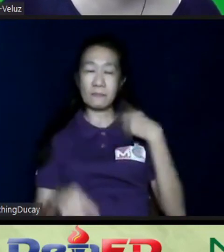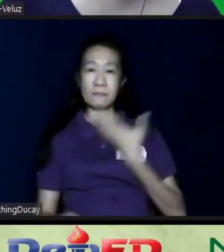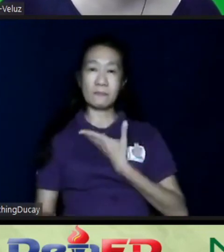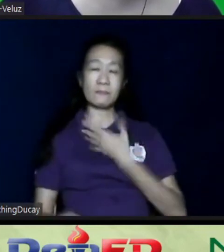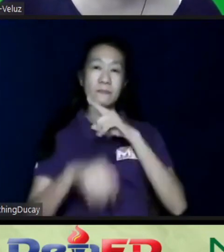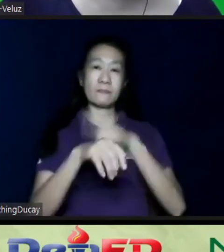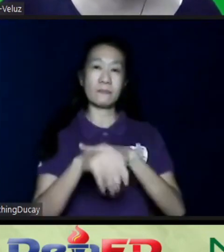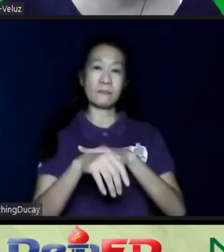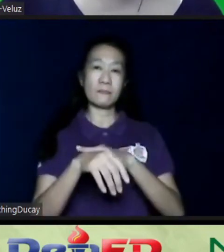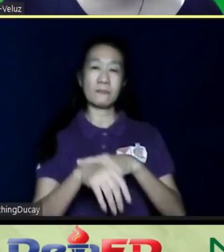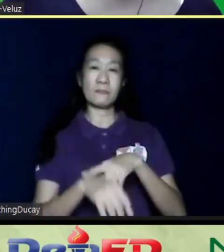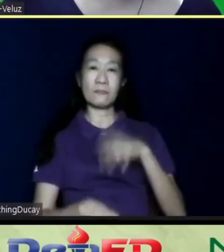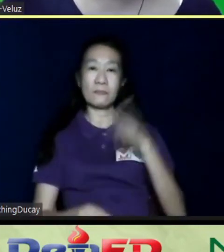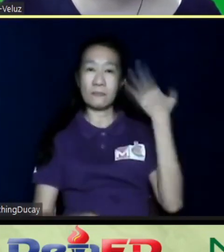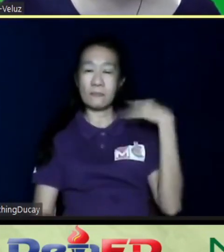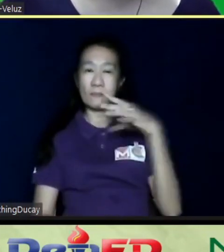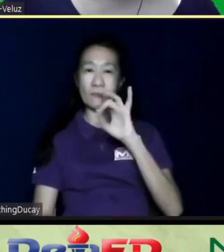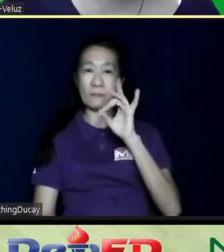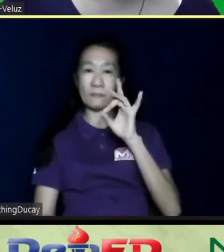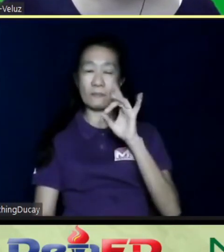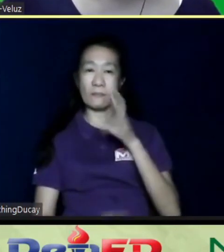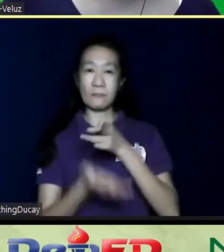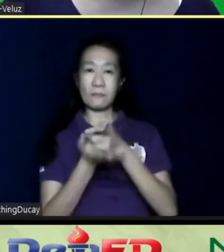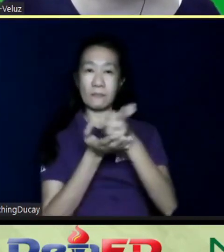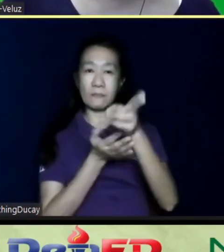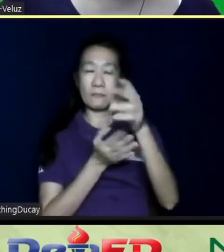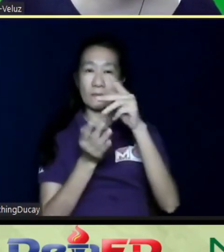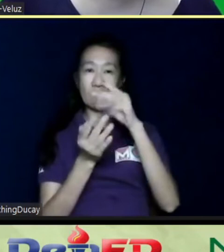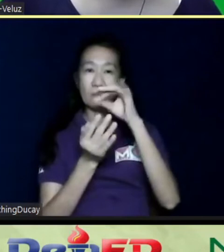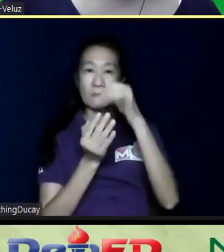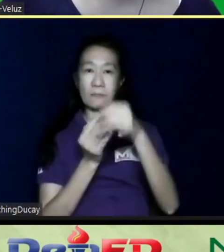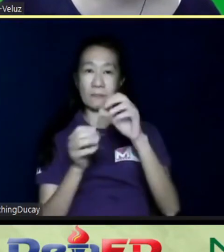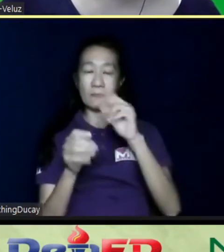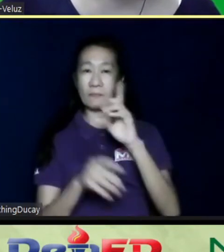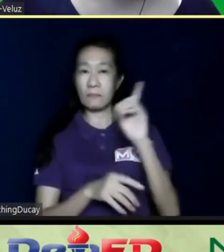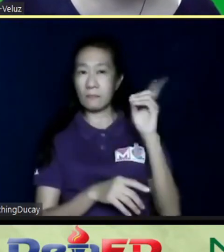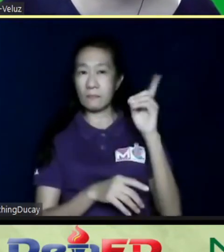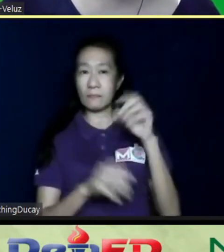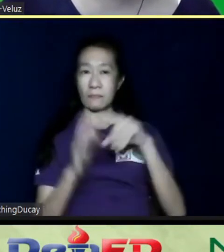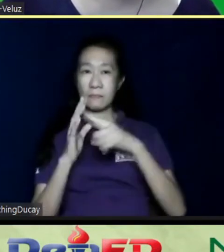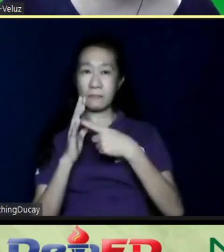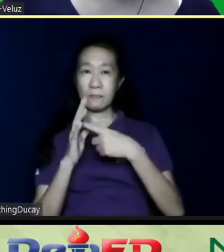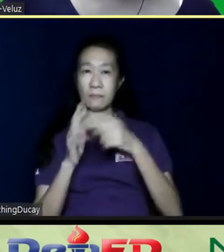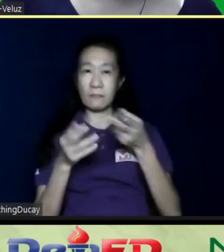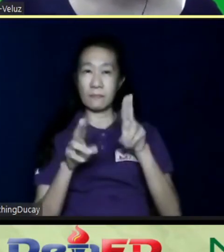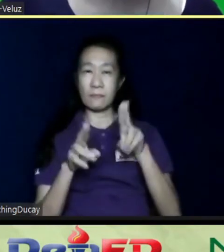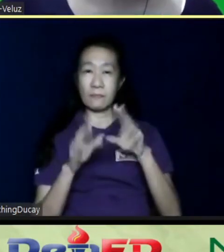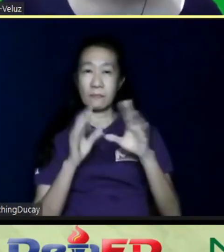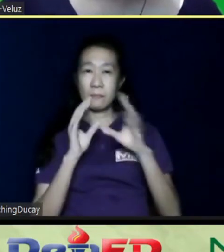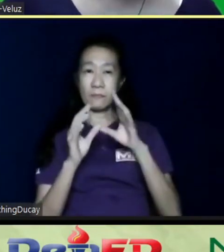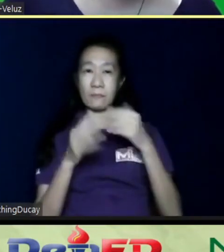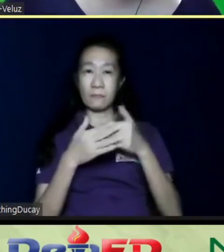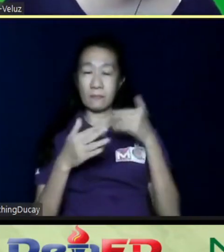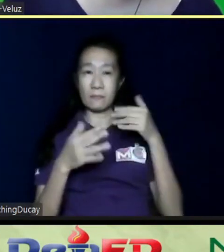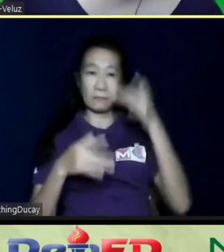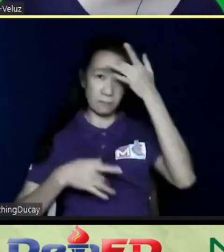80s. And honestly po, itong project natin with Divergent, we actually started having this conversation before the